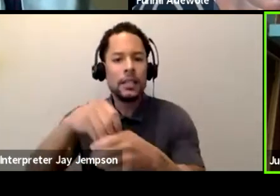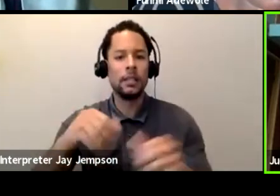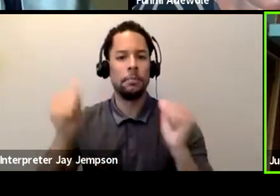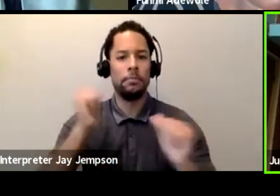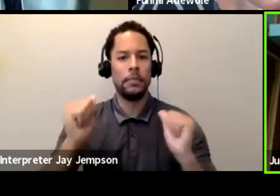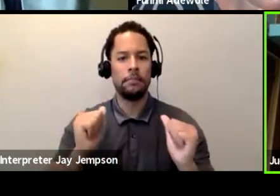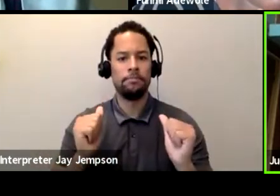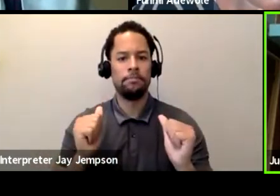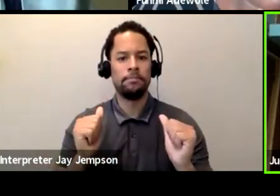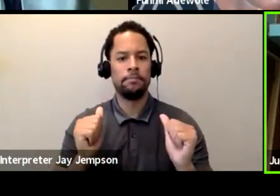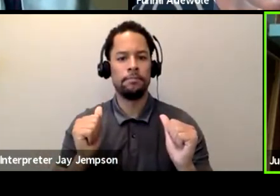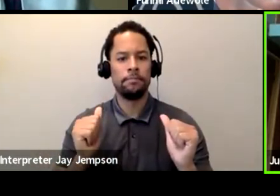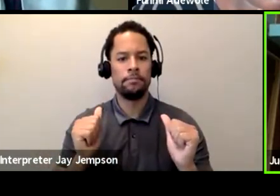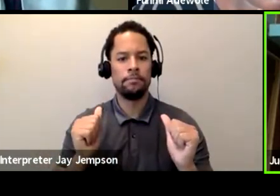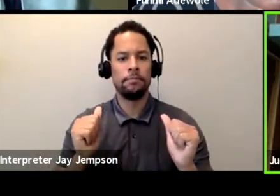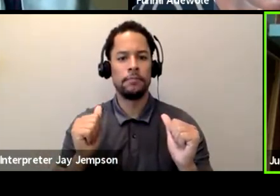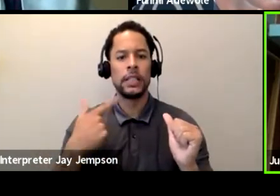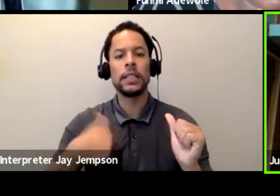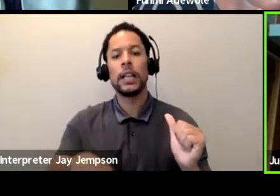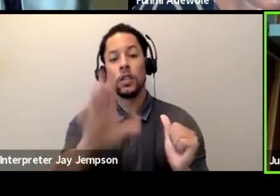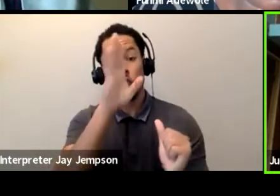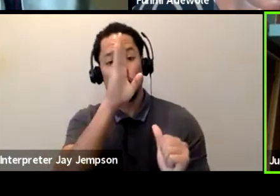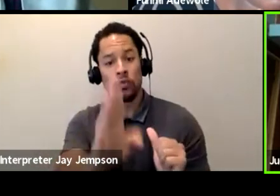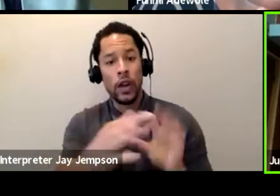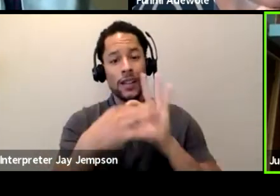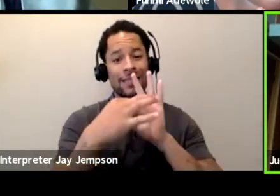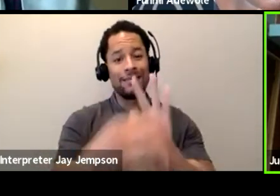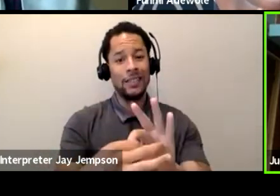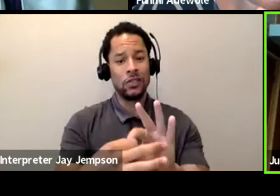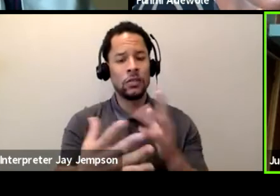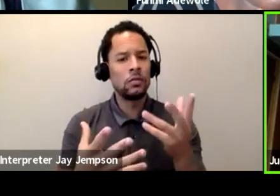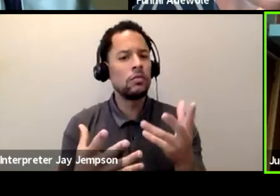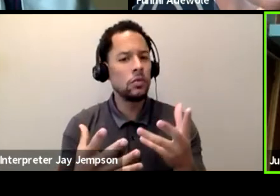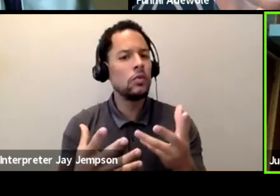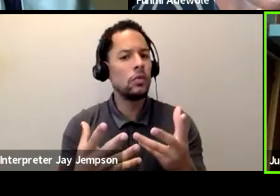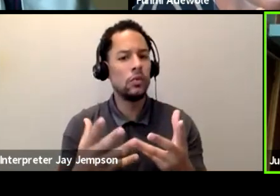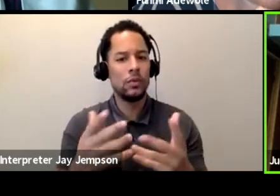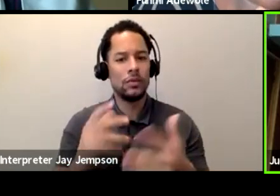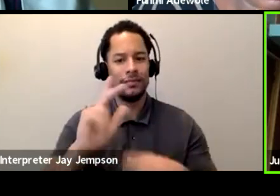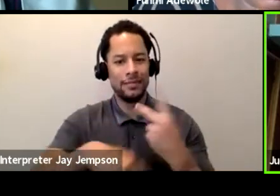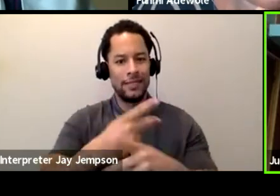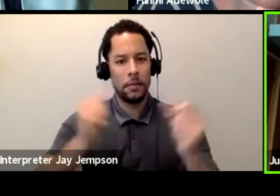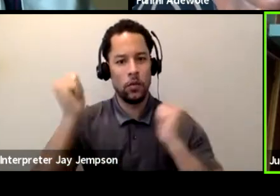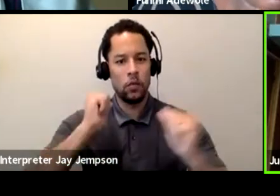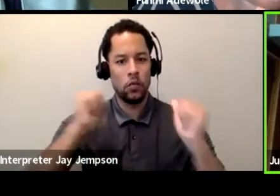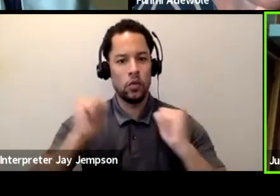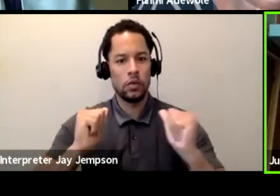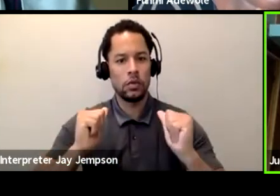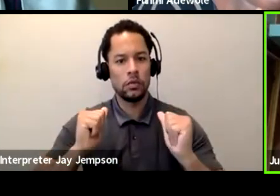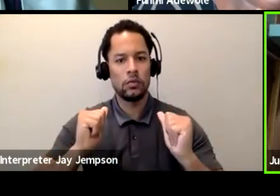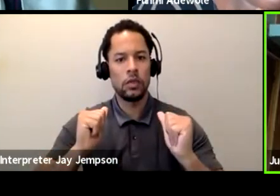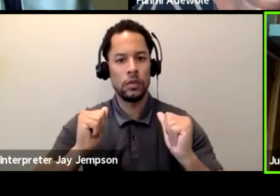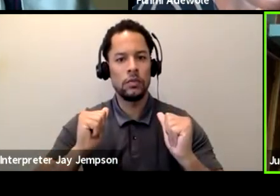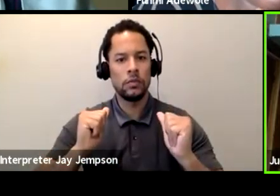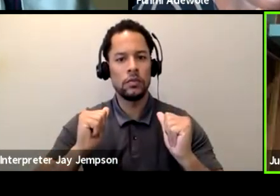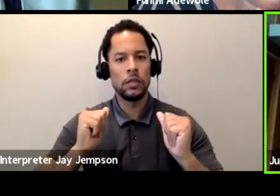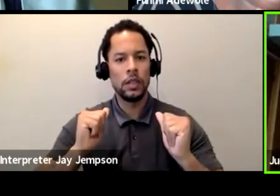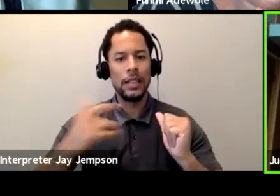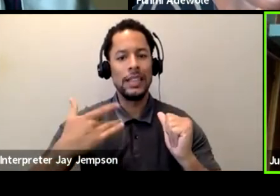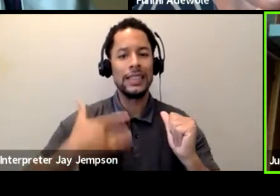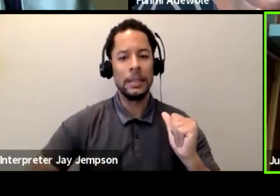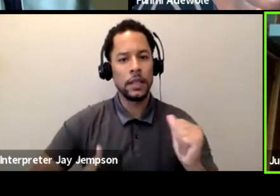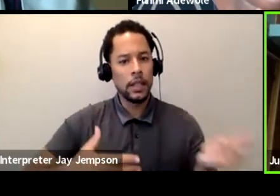consummation of the work of art in itself. Foreground is right to the face of the audience. It's right. It's continually